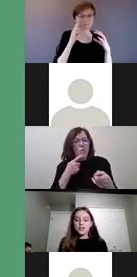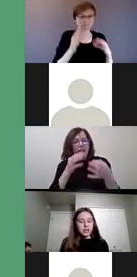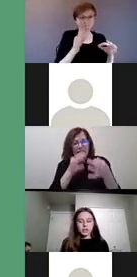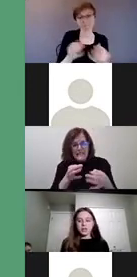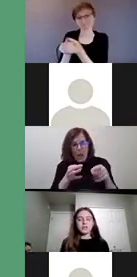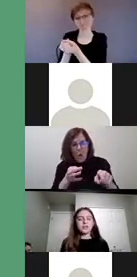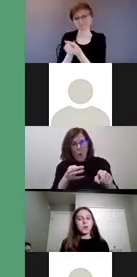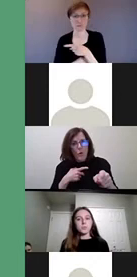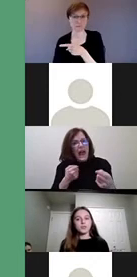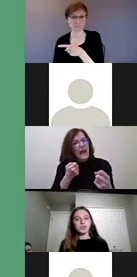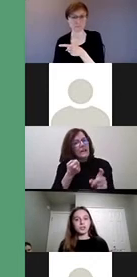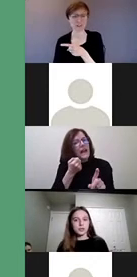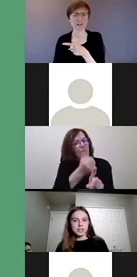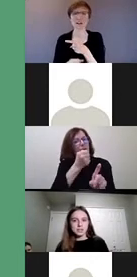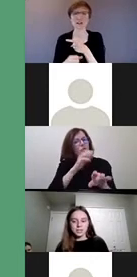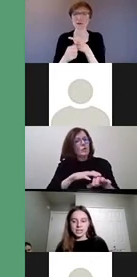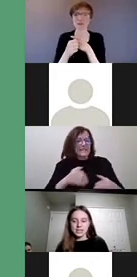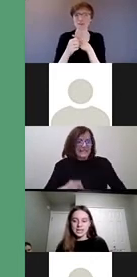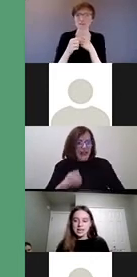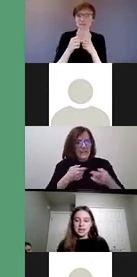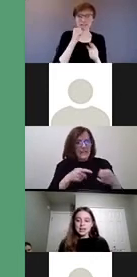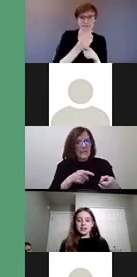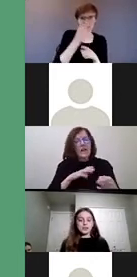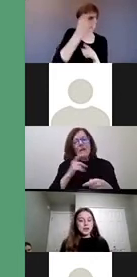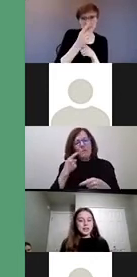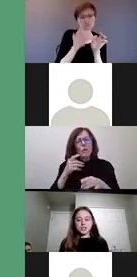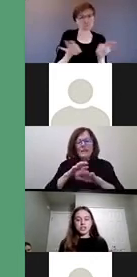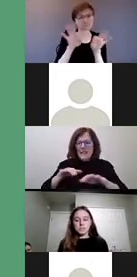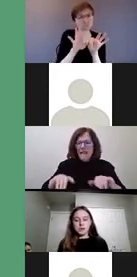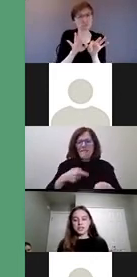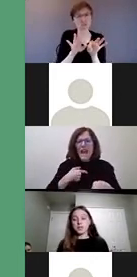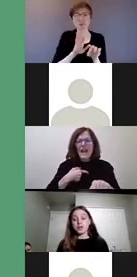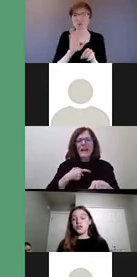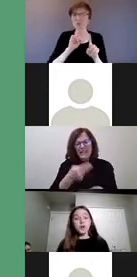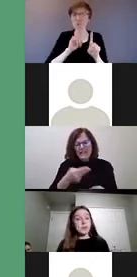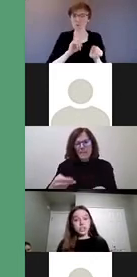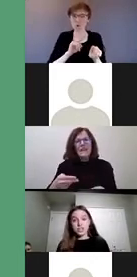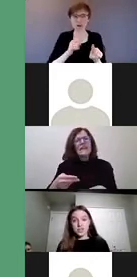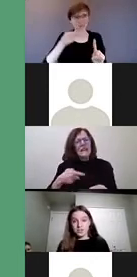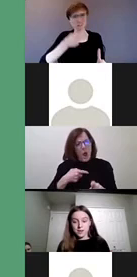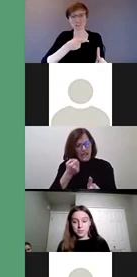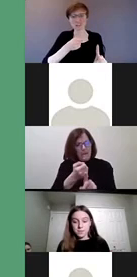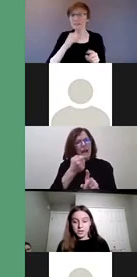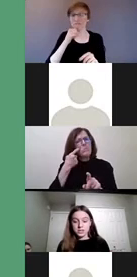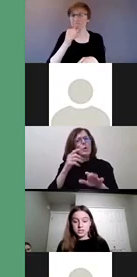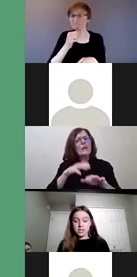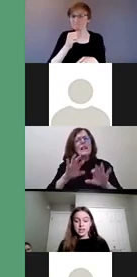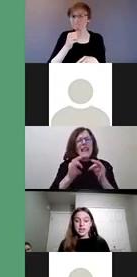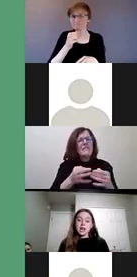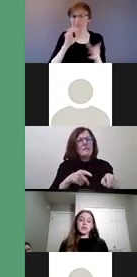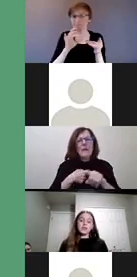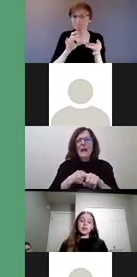why is there no mention of them in the report about children with disabilities? There are direct mentions to parents, but there are no mentions of other family members.